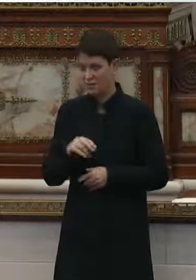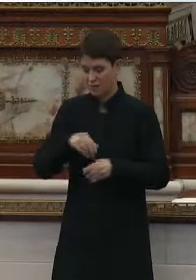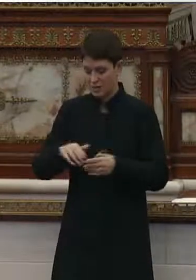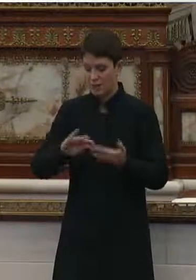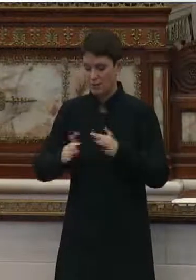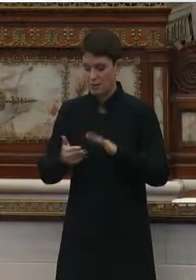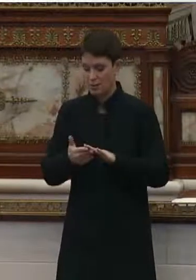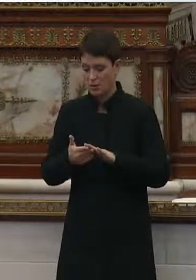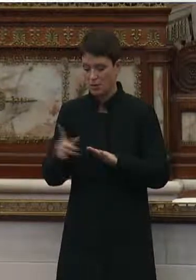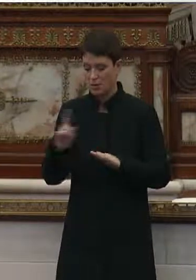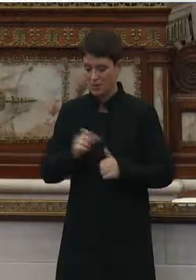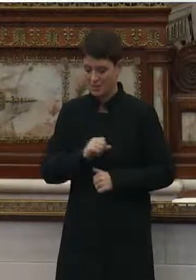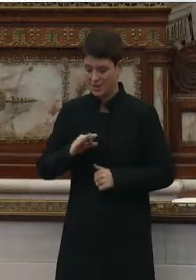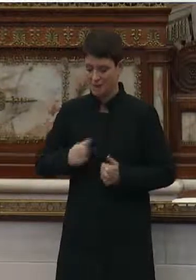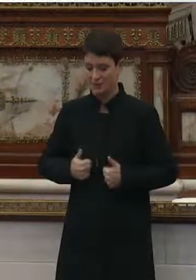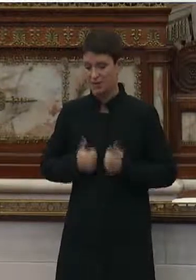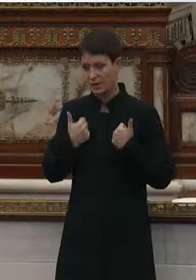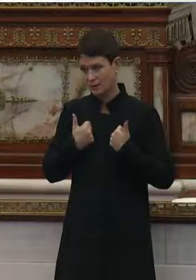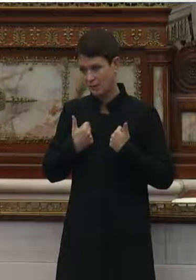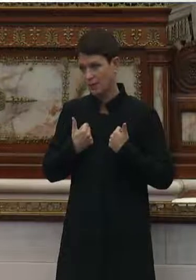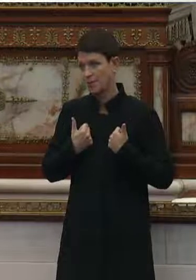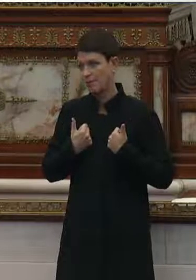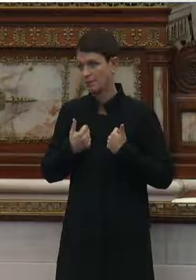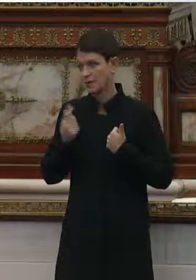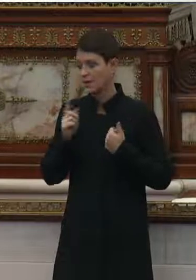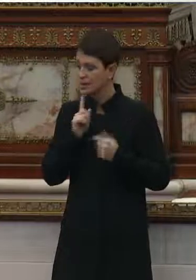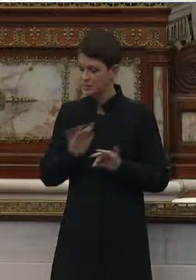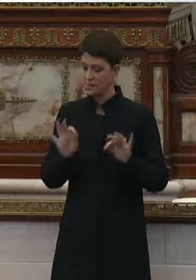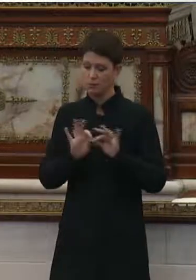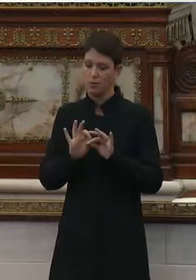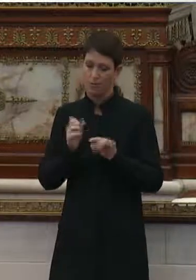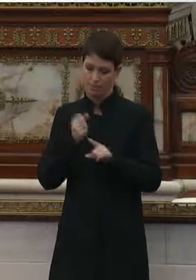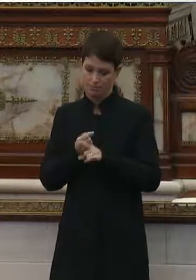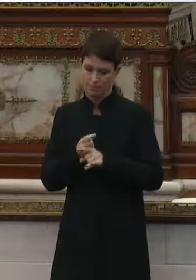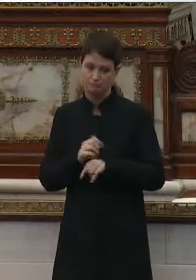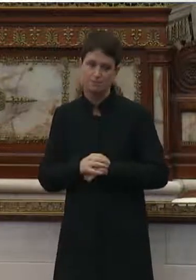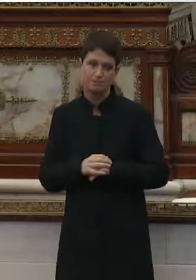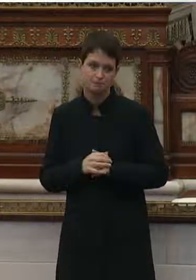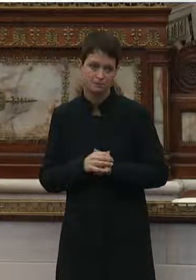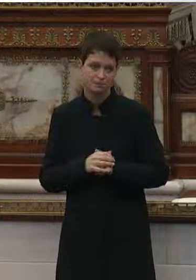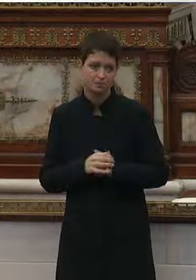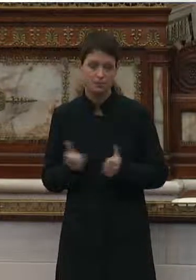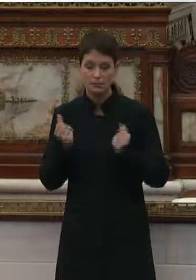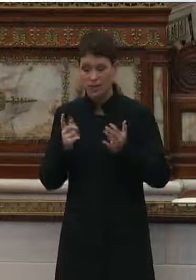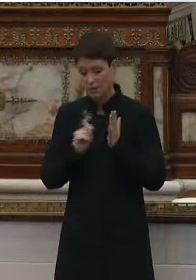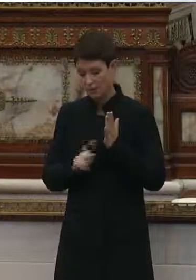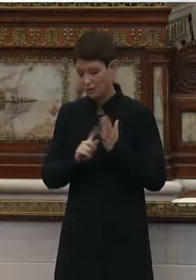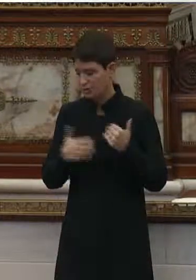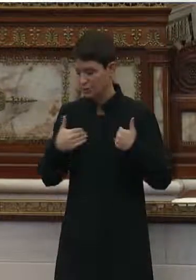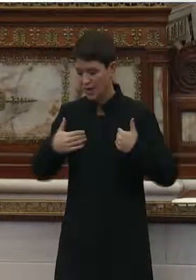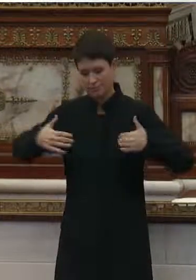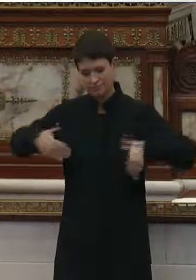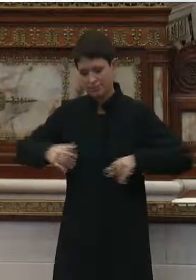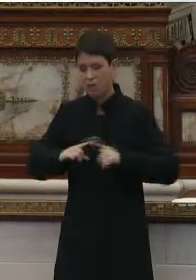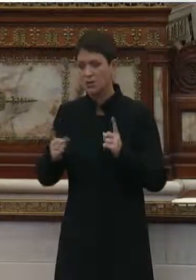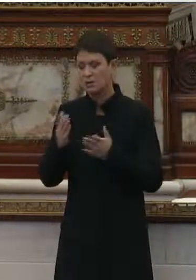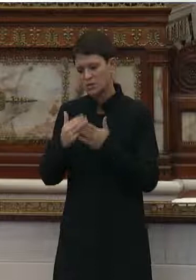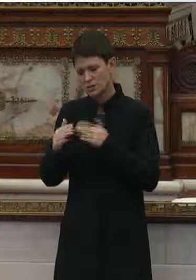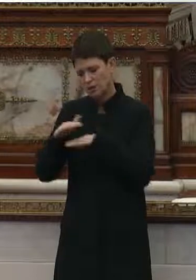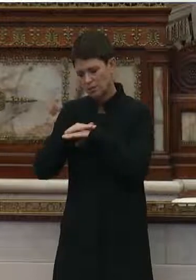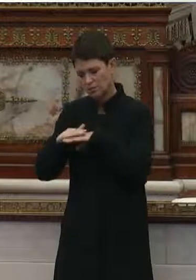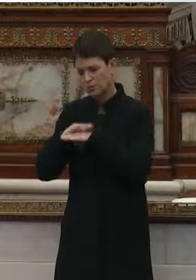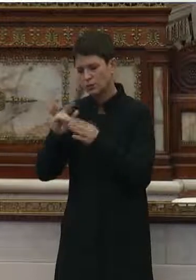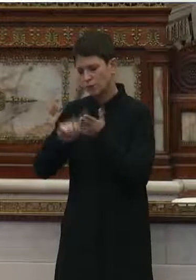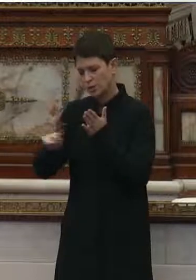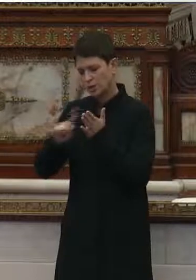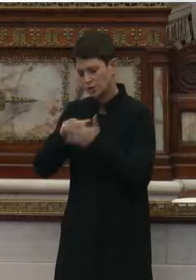communities where staff live will make a critical difference. There's not a lot of research out yet, but there is research that's supporting